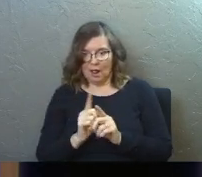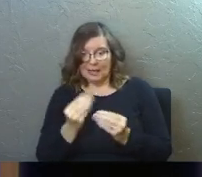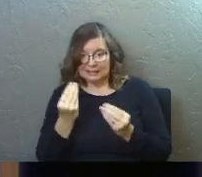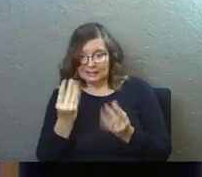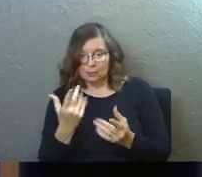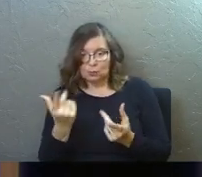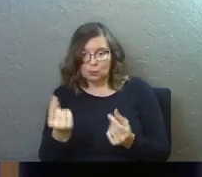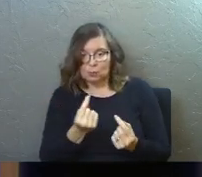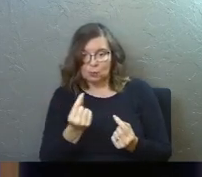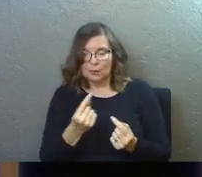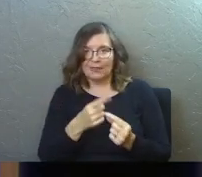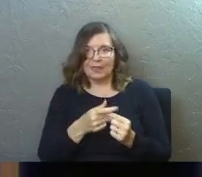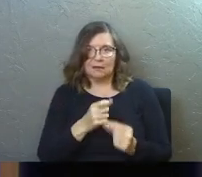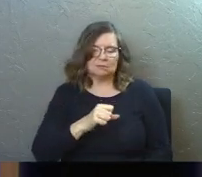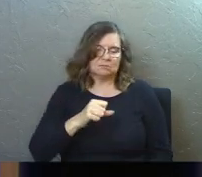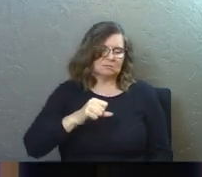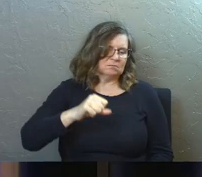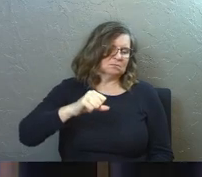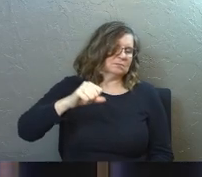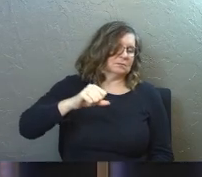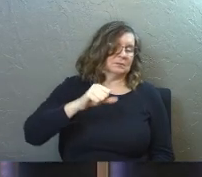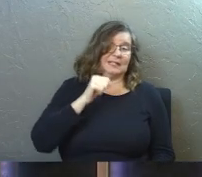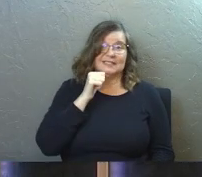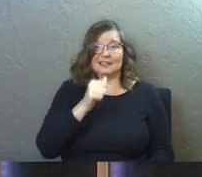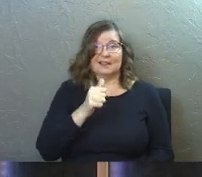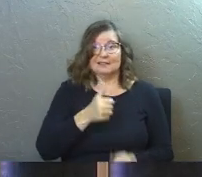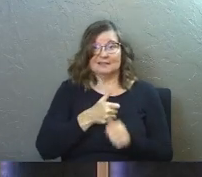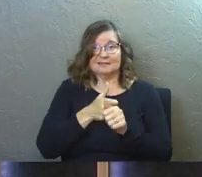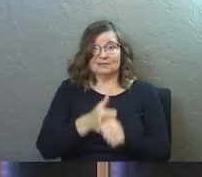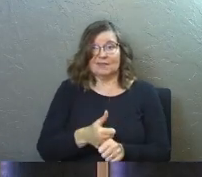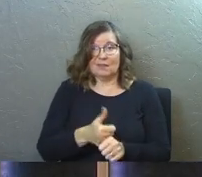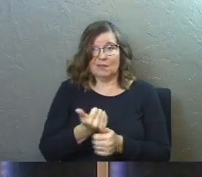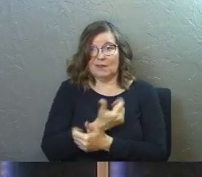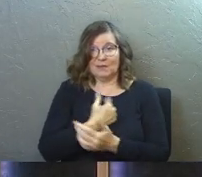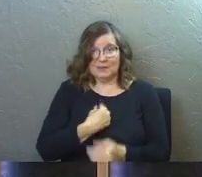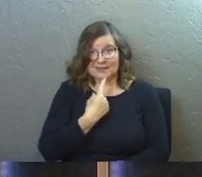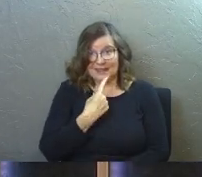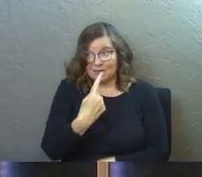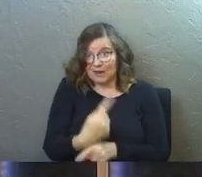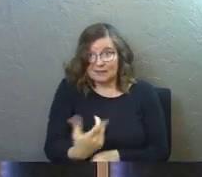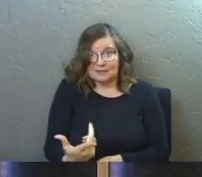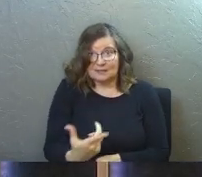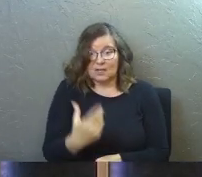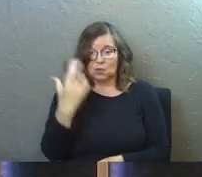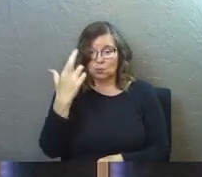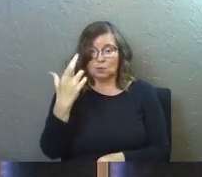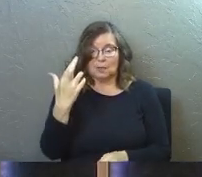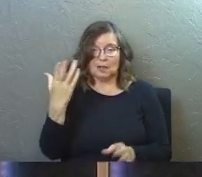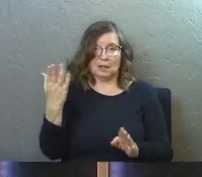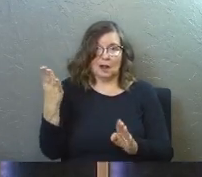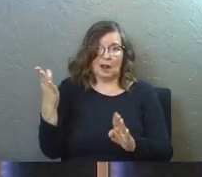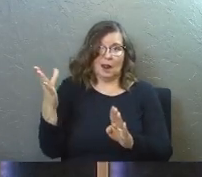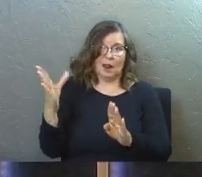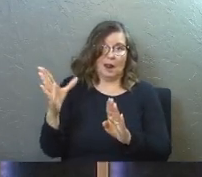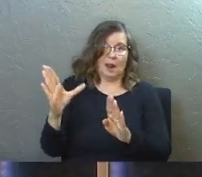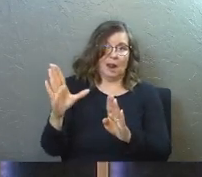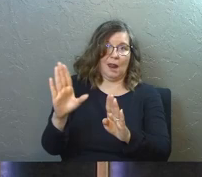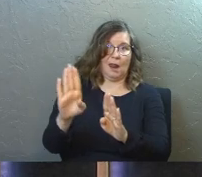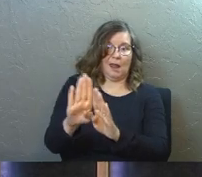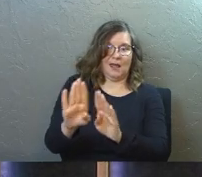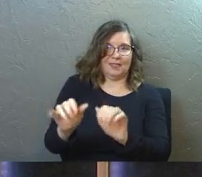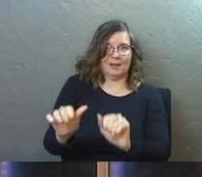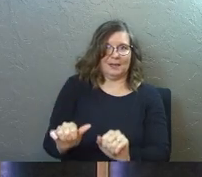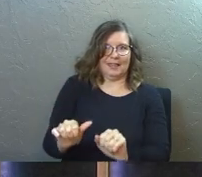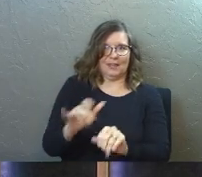telling them what to do. it doesn't go so well, right? And you realize that the door started to close on your mentoring